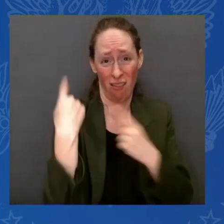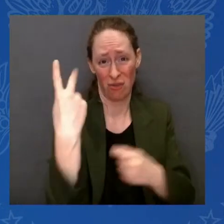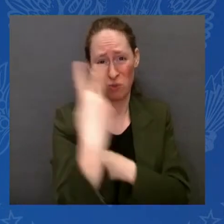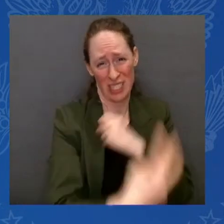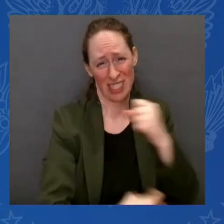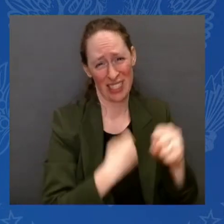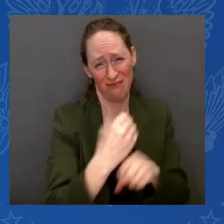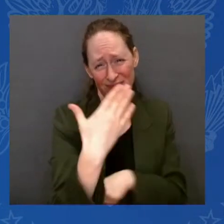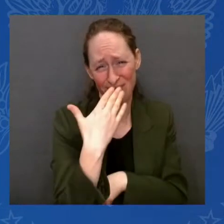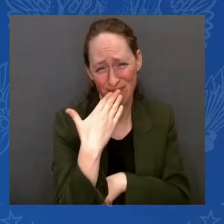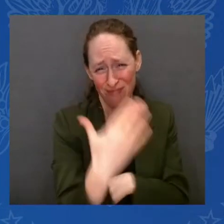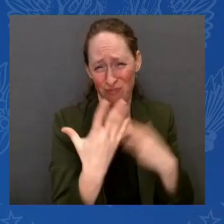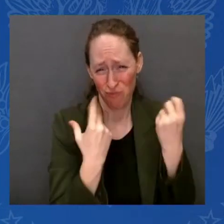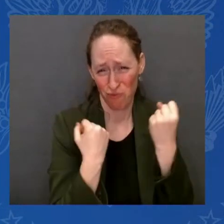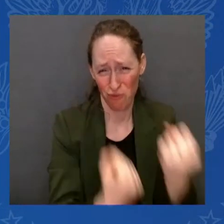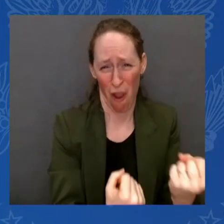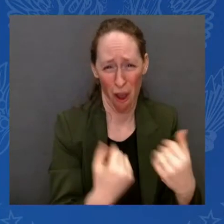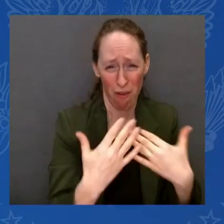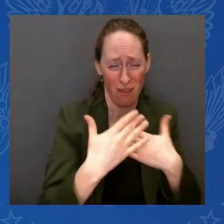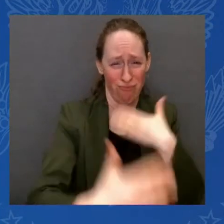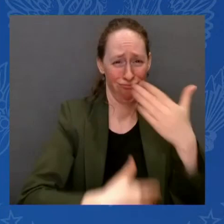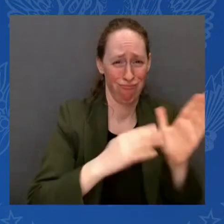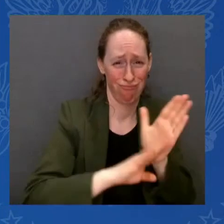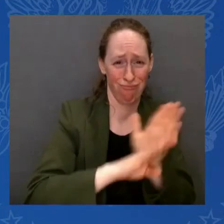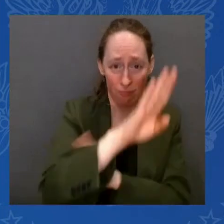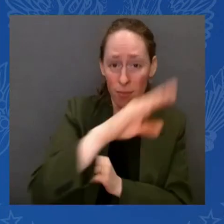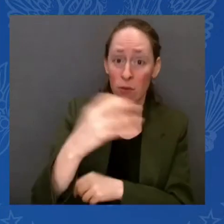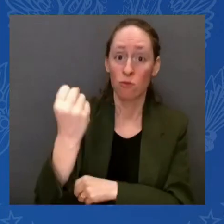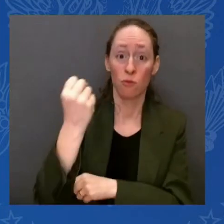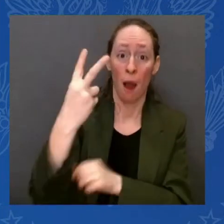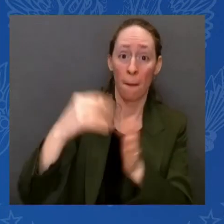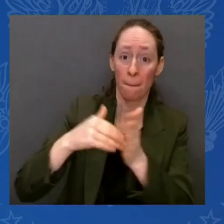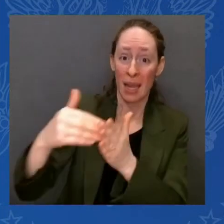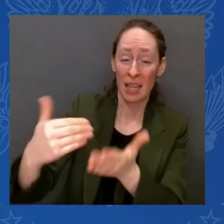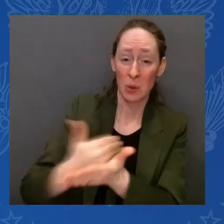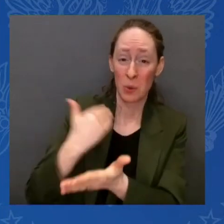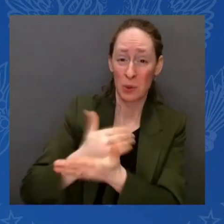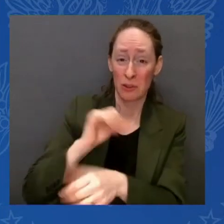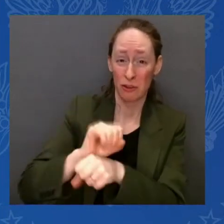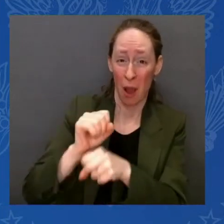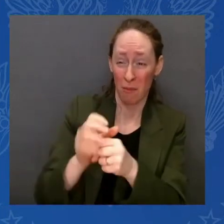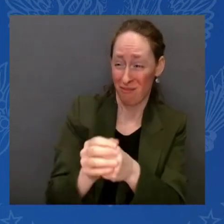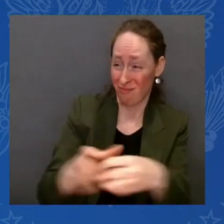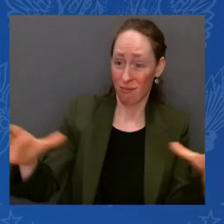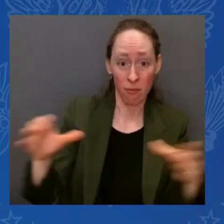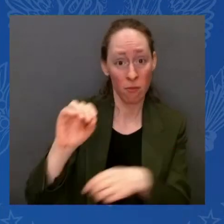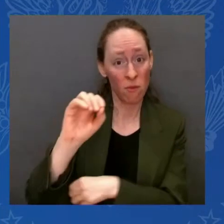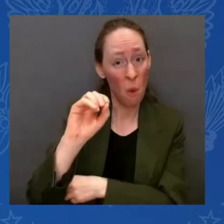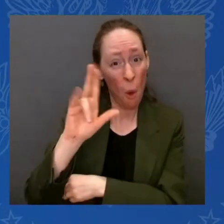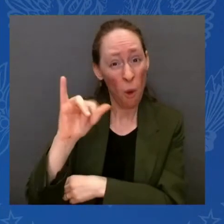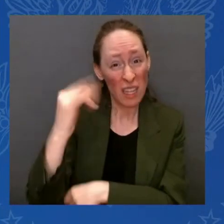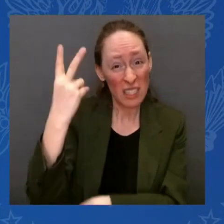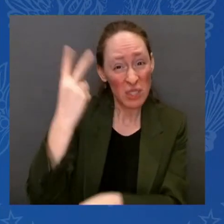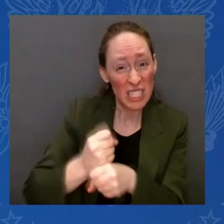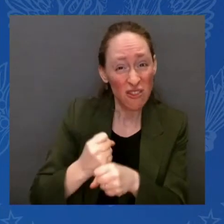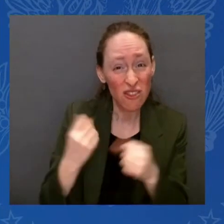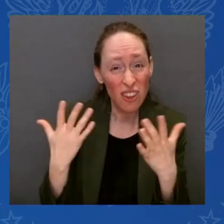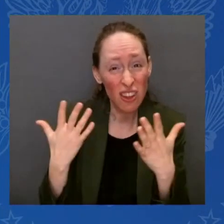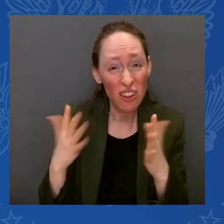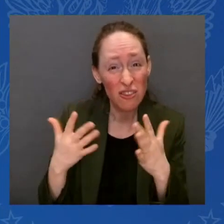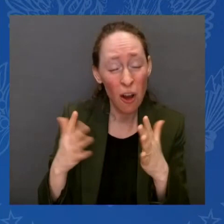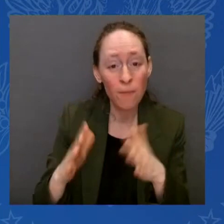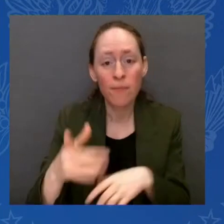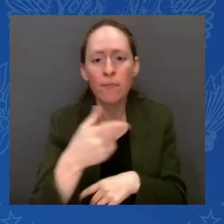any president has ever created in a single four-year term. Unemployment is below 4 percent for 14 straight